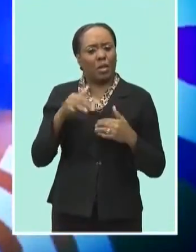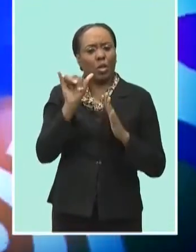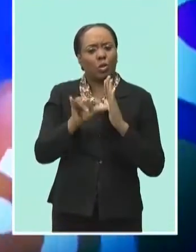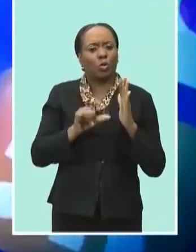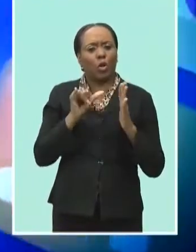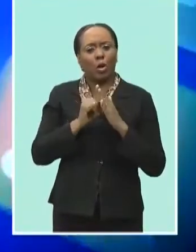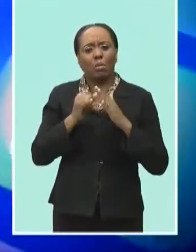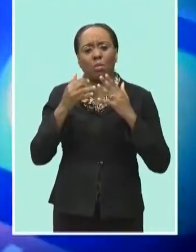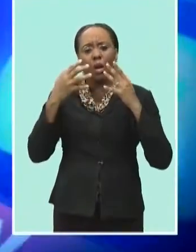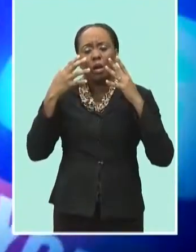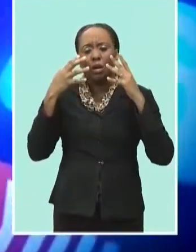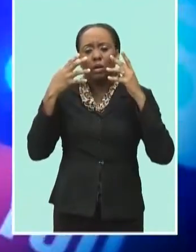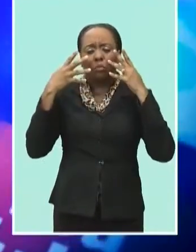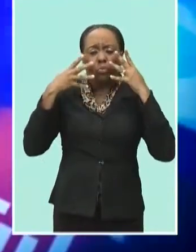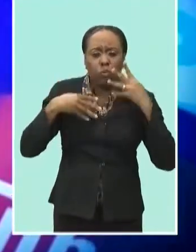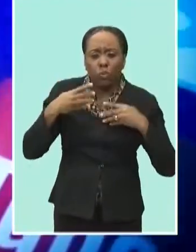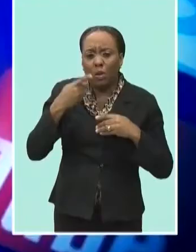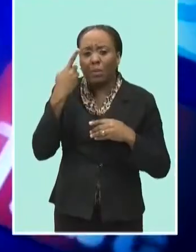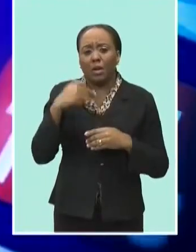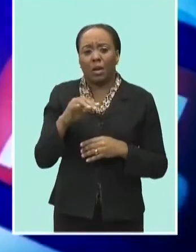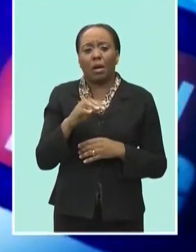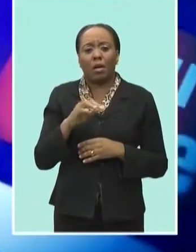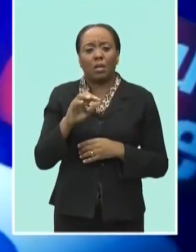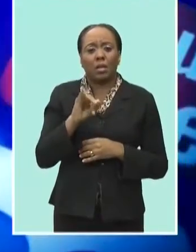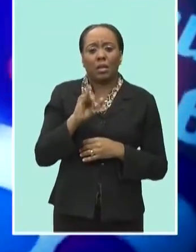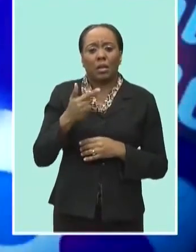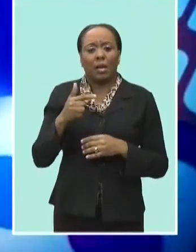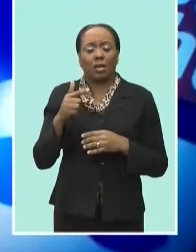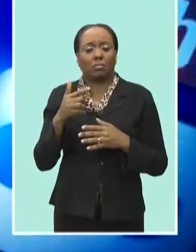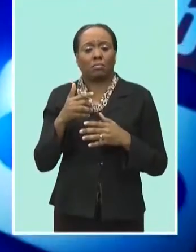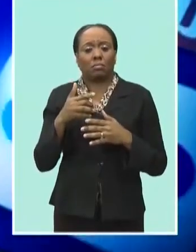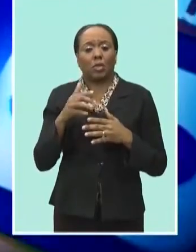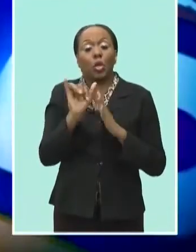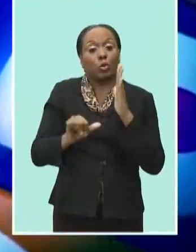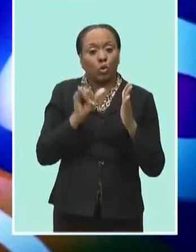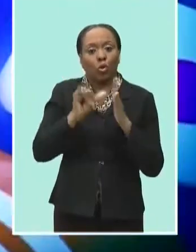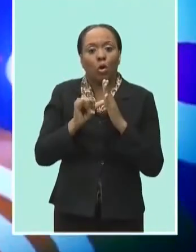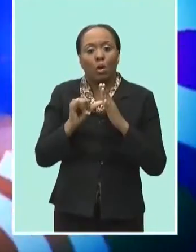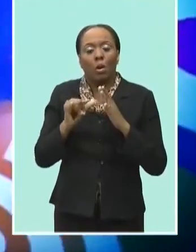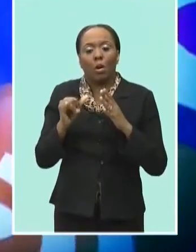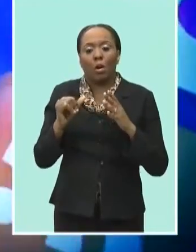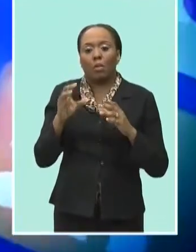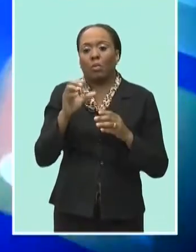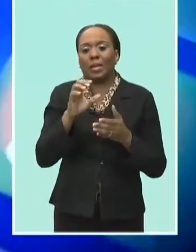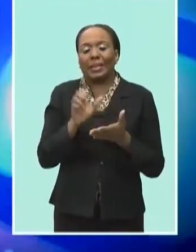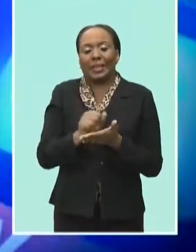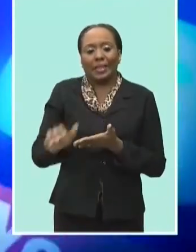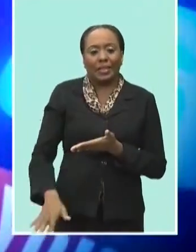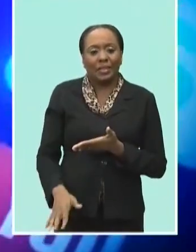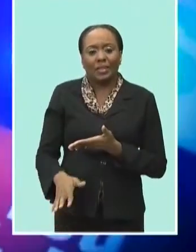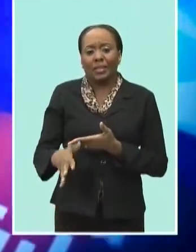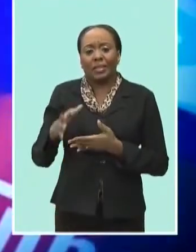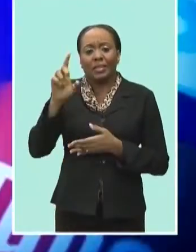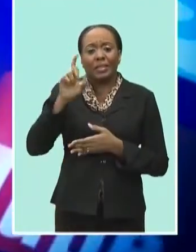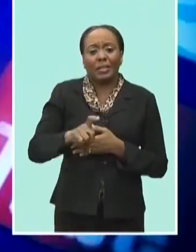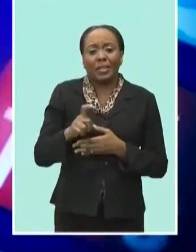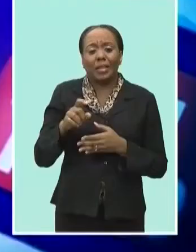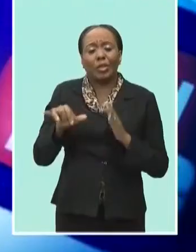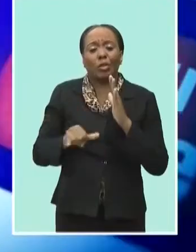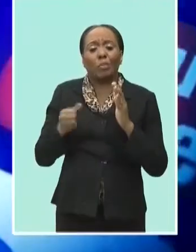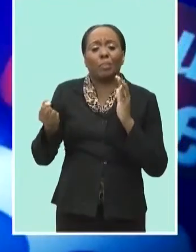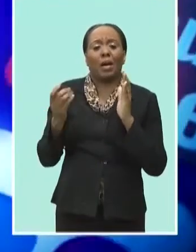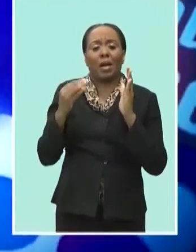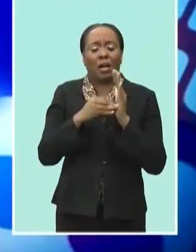tears after her account was deleted. She says a 9-to-5 job is just not for her, and she needs her account back because